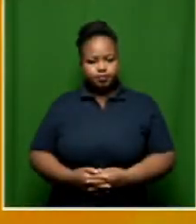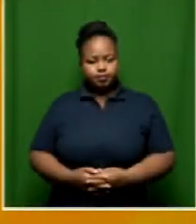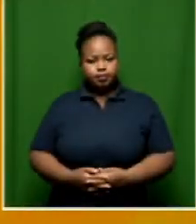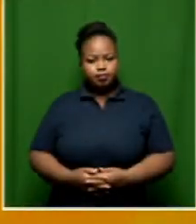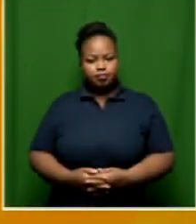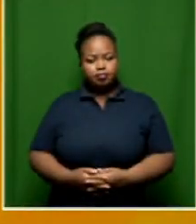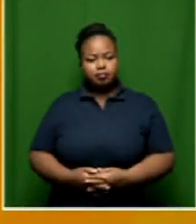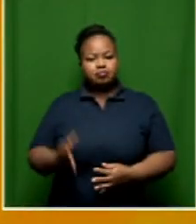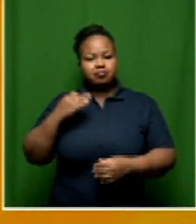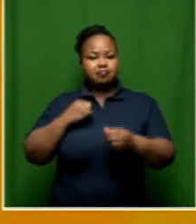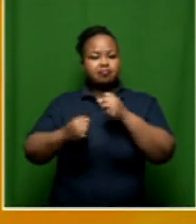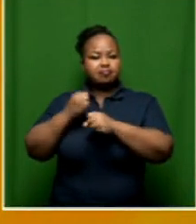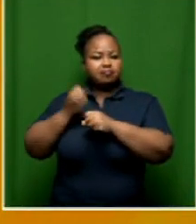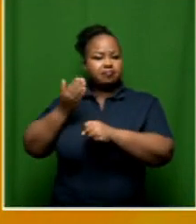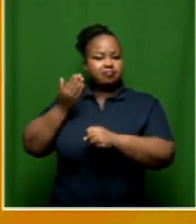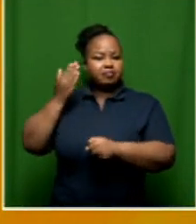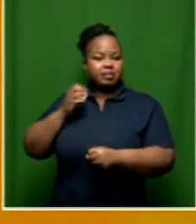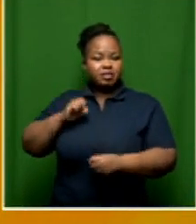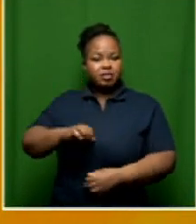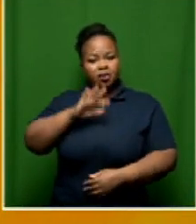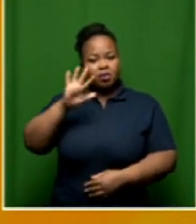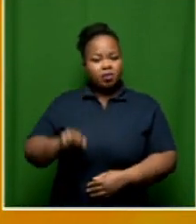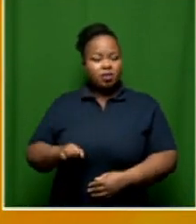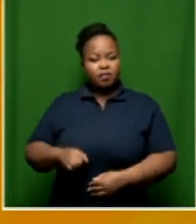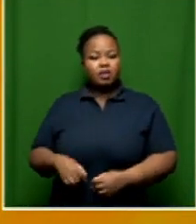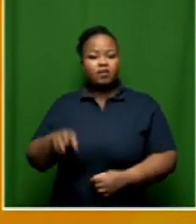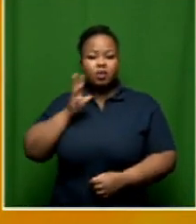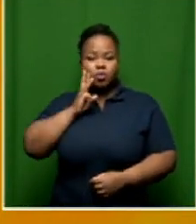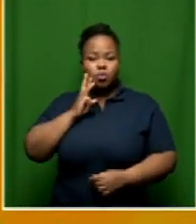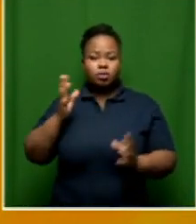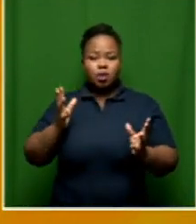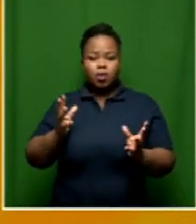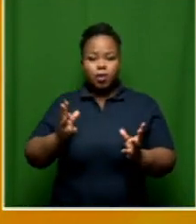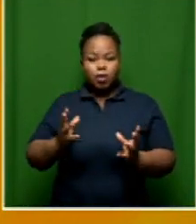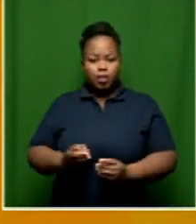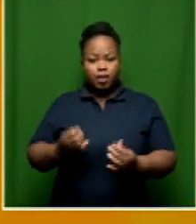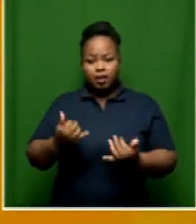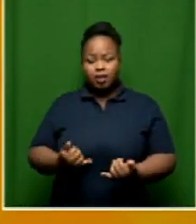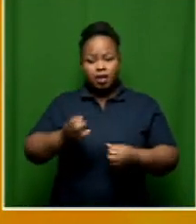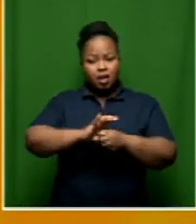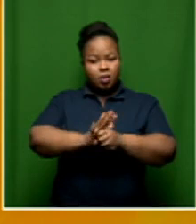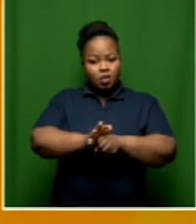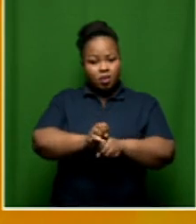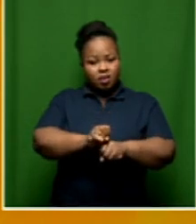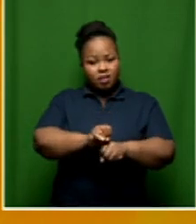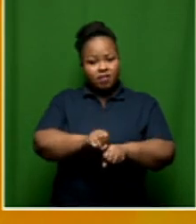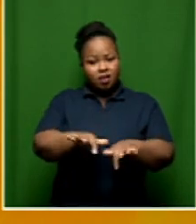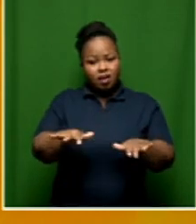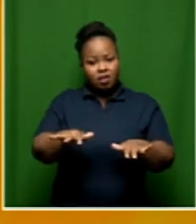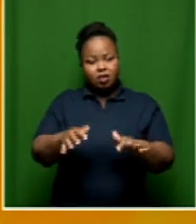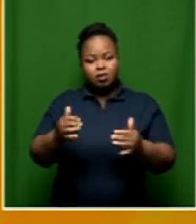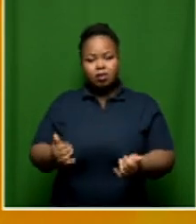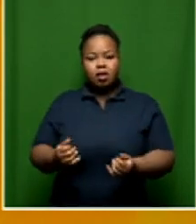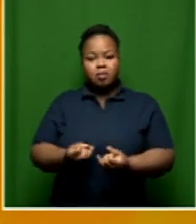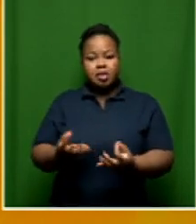Over the past few years, South Africa has been hit by a number of water shortages. With COVID-19 in the country, household